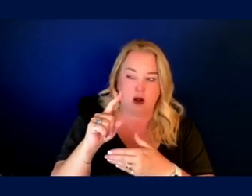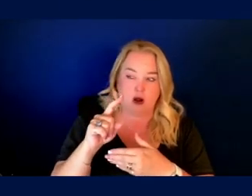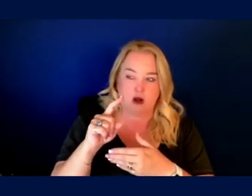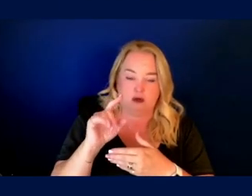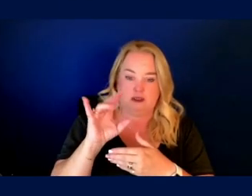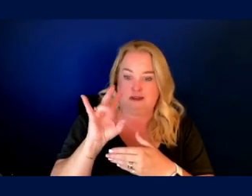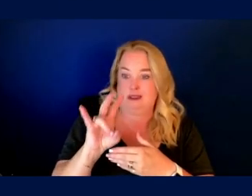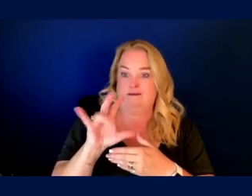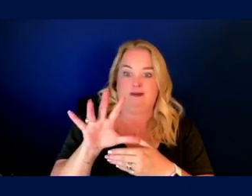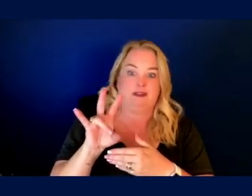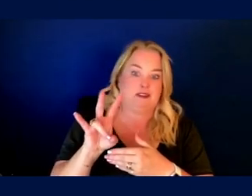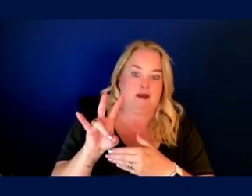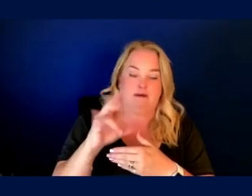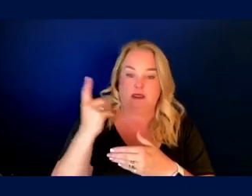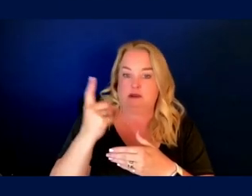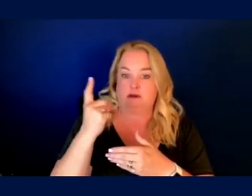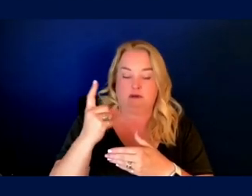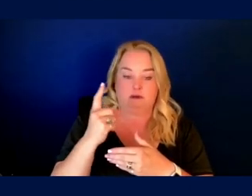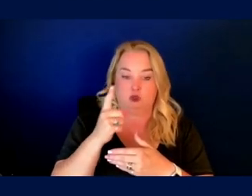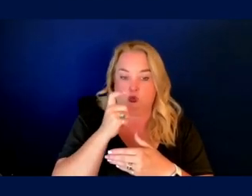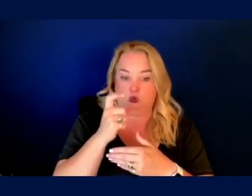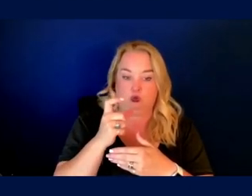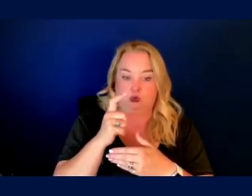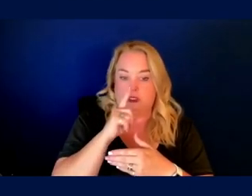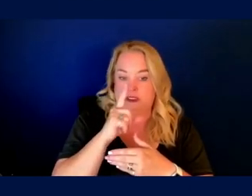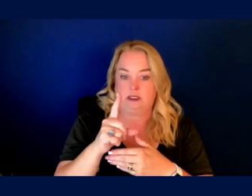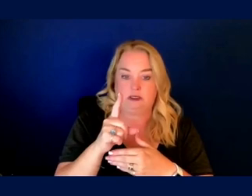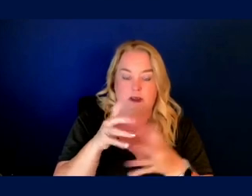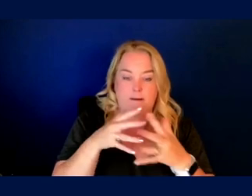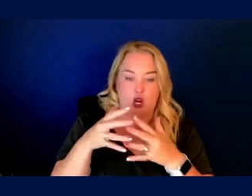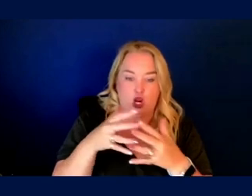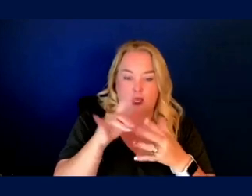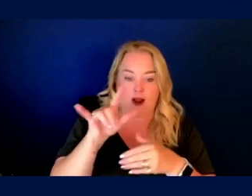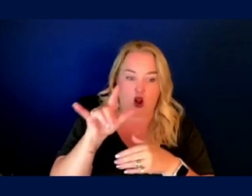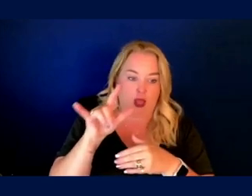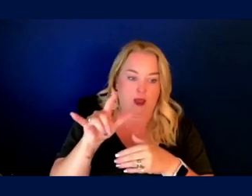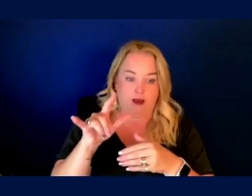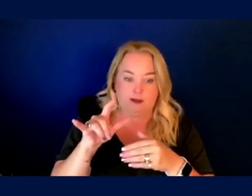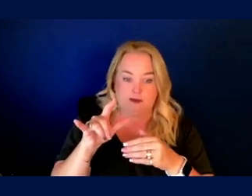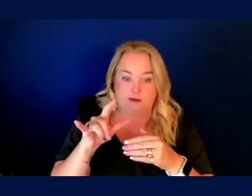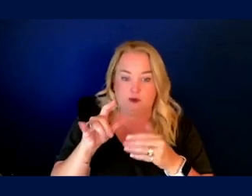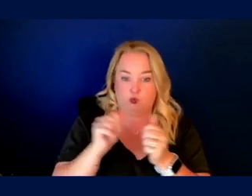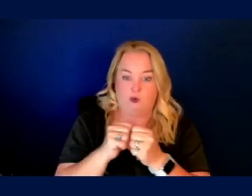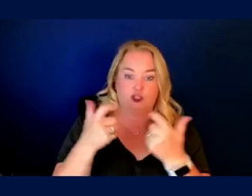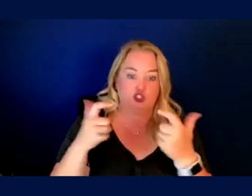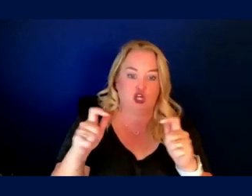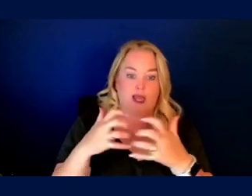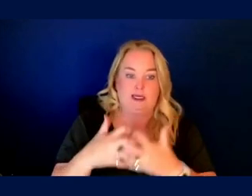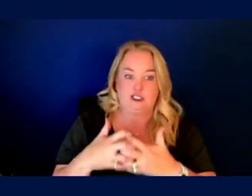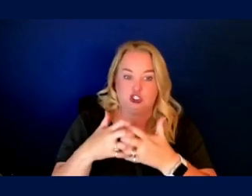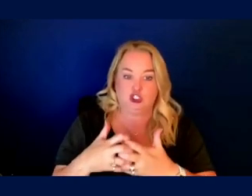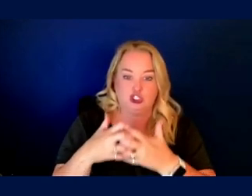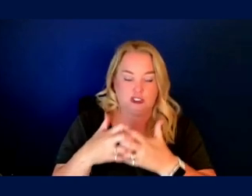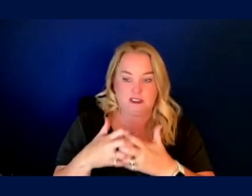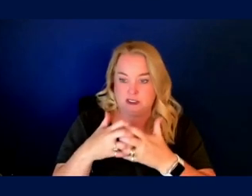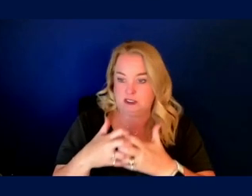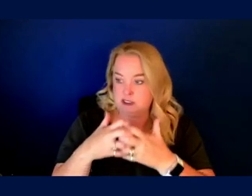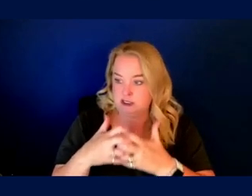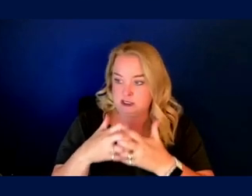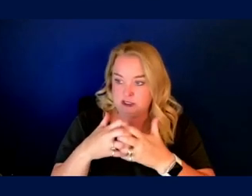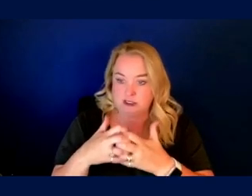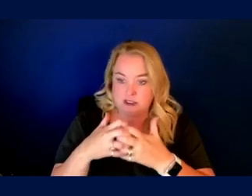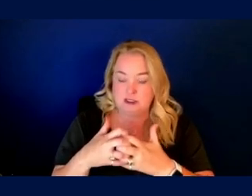uninsulated 757 stripped down American airlines, uh, you know, vessel with giant engines roaring and kicking in and out of